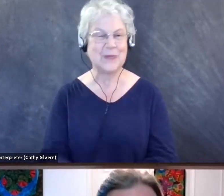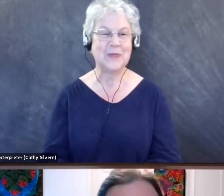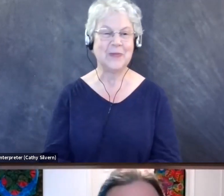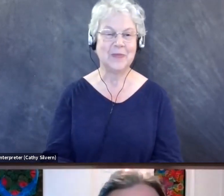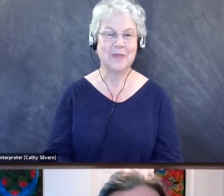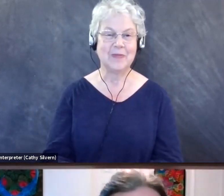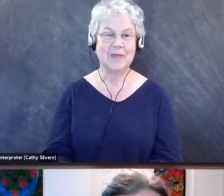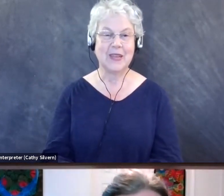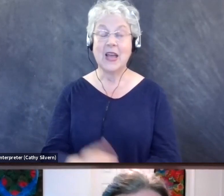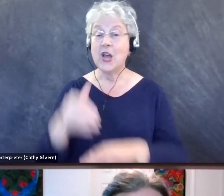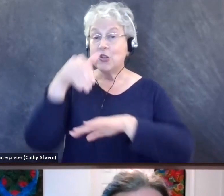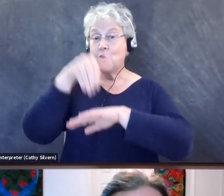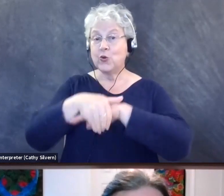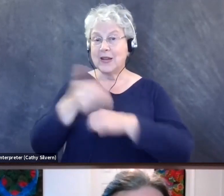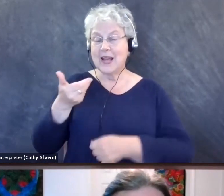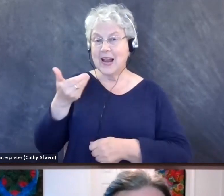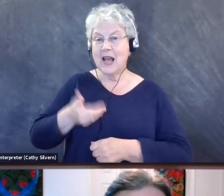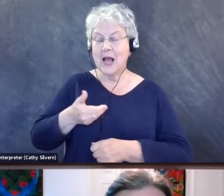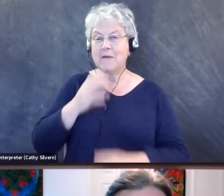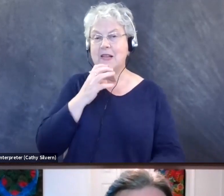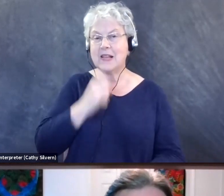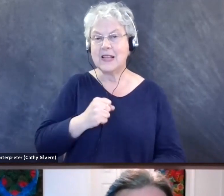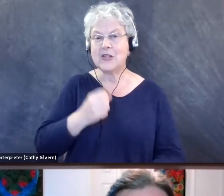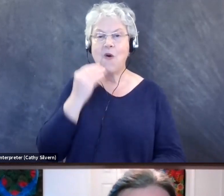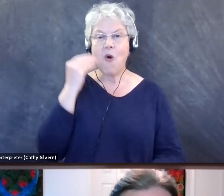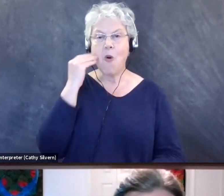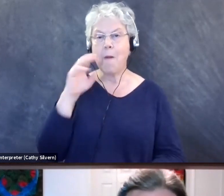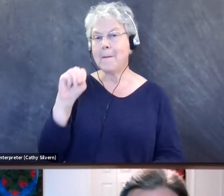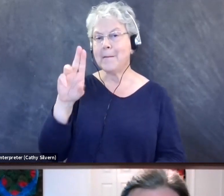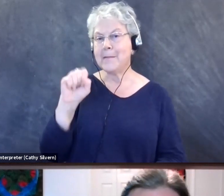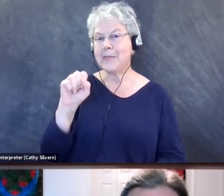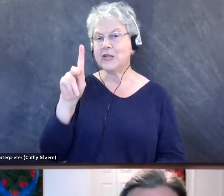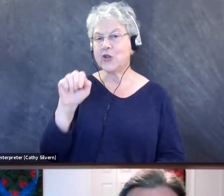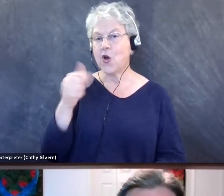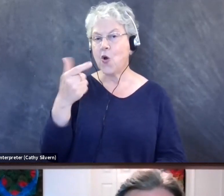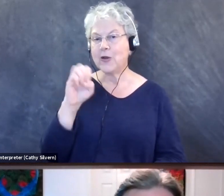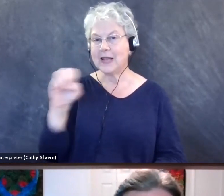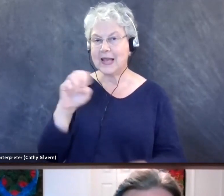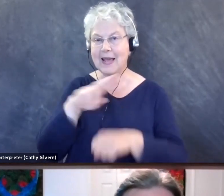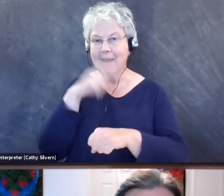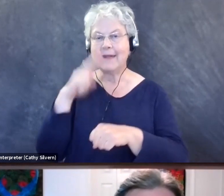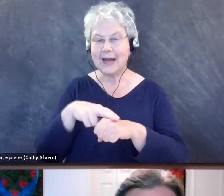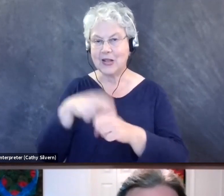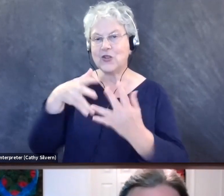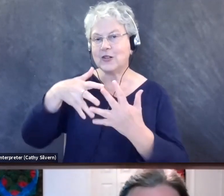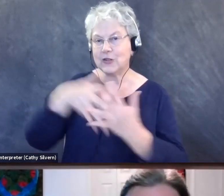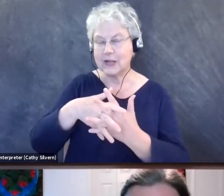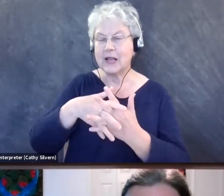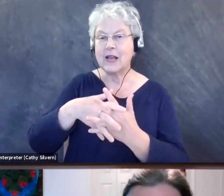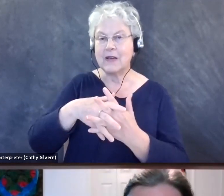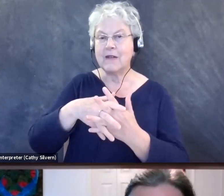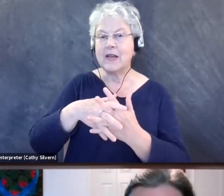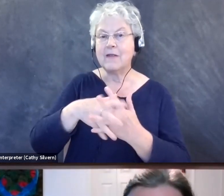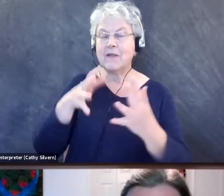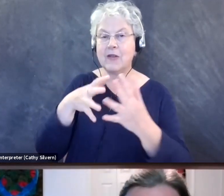I'm coming to you tonight from the ancestral home of the Muscogee nation, many of whom were forcibly removed by the